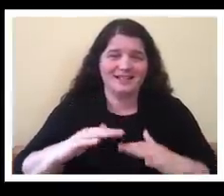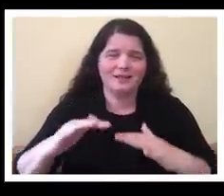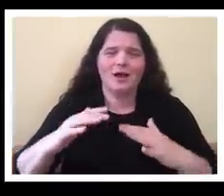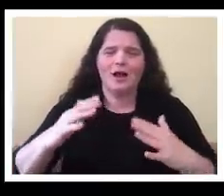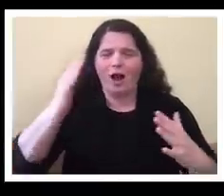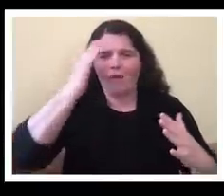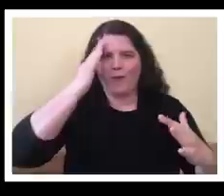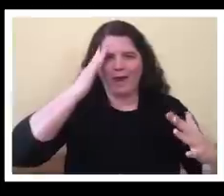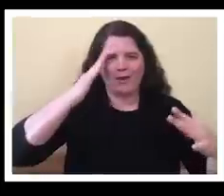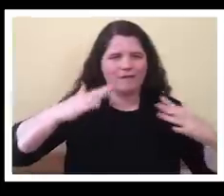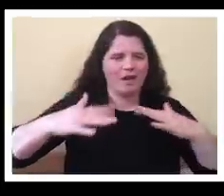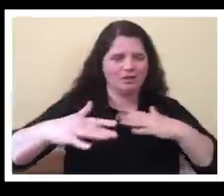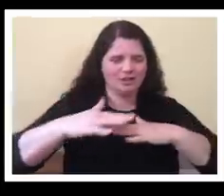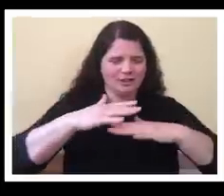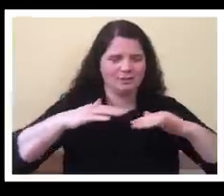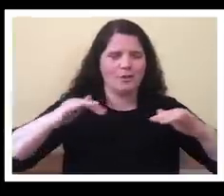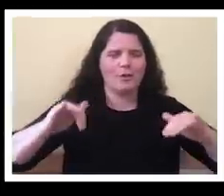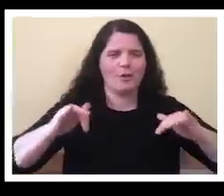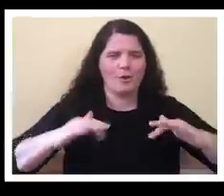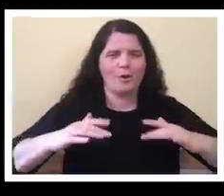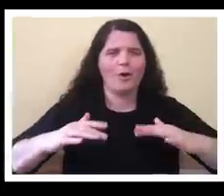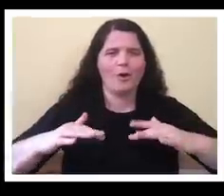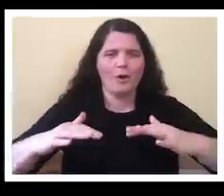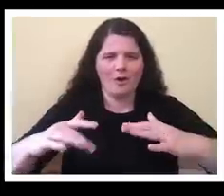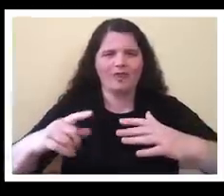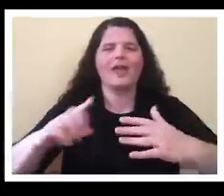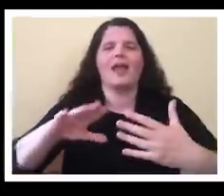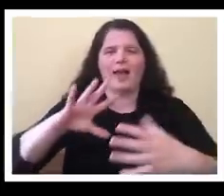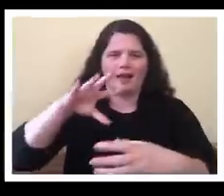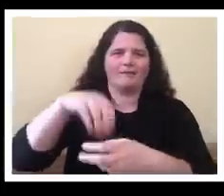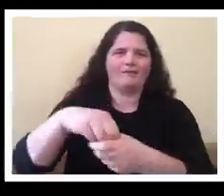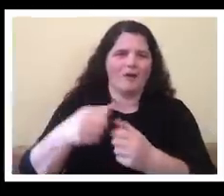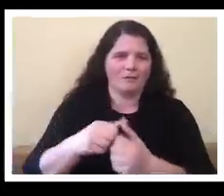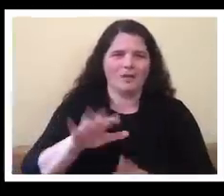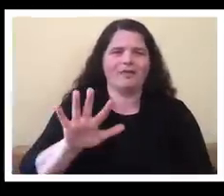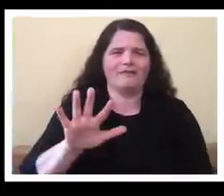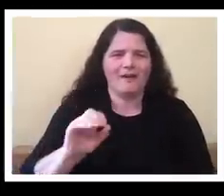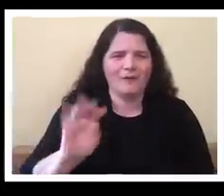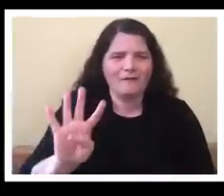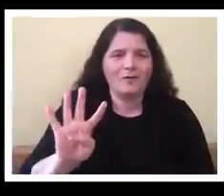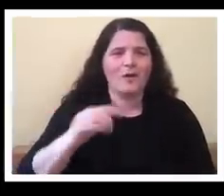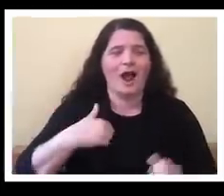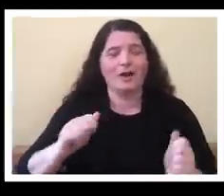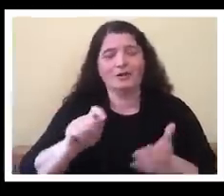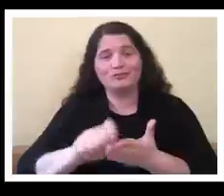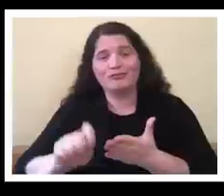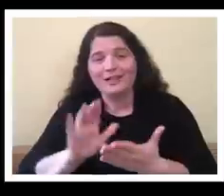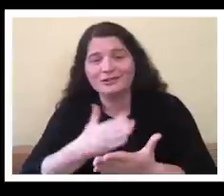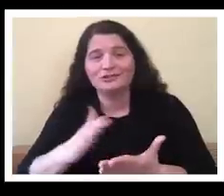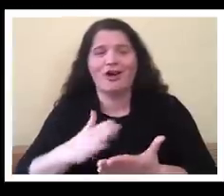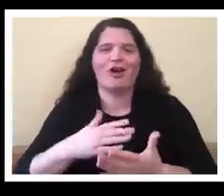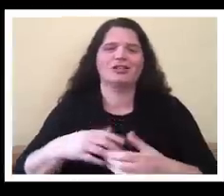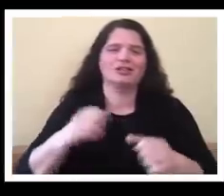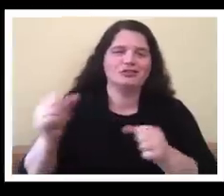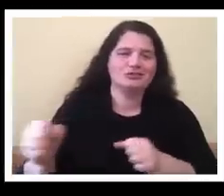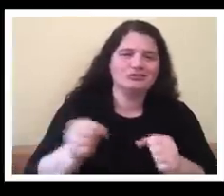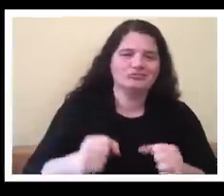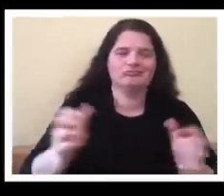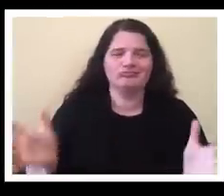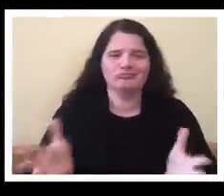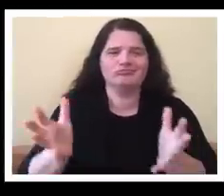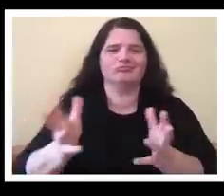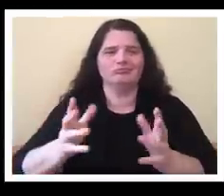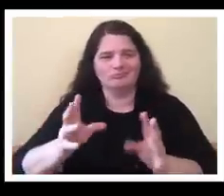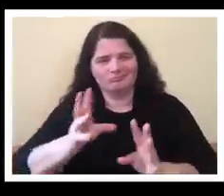uh 504 in which i was able to do some songwriting to cheerleading to talk to activate to speak